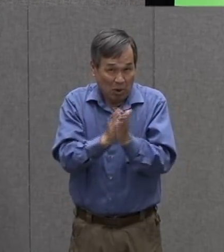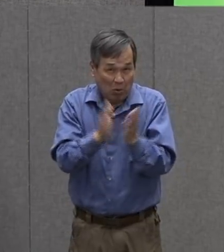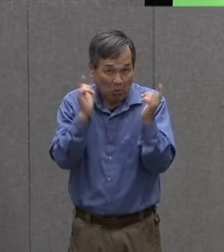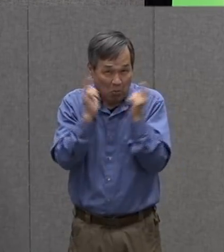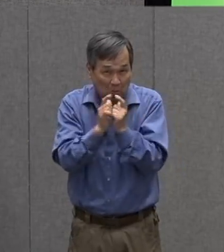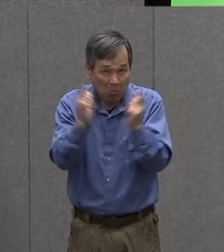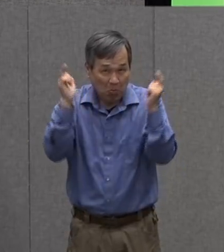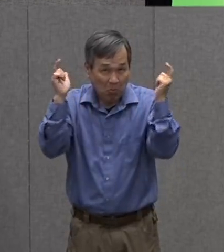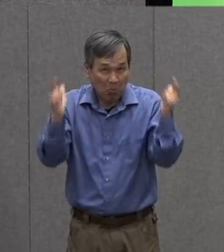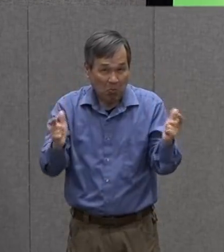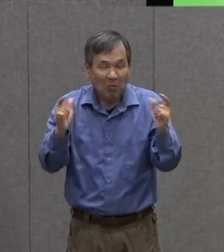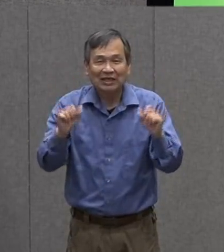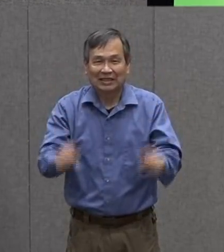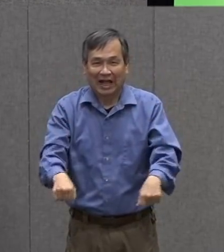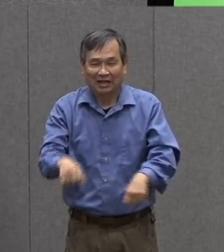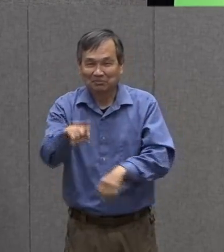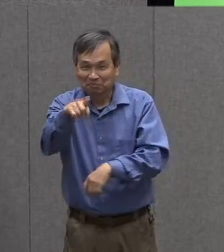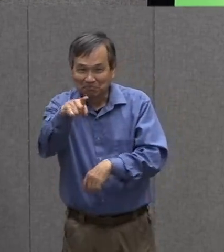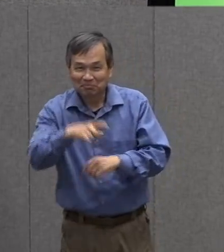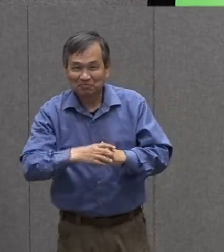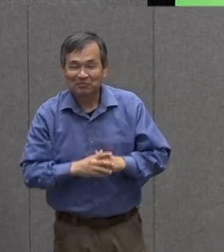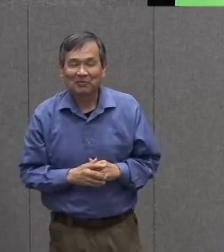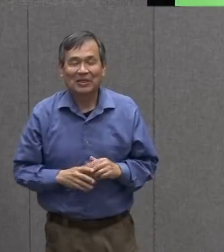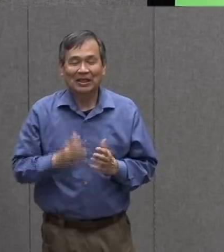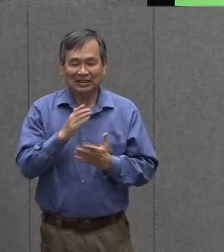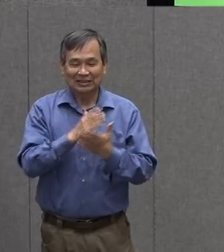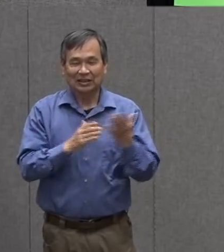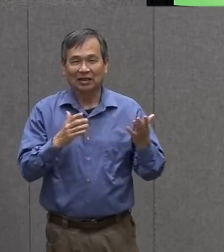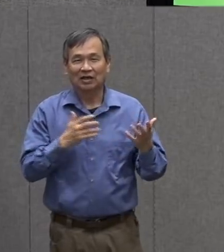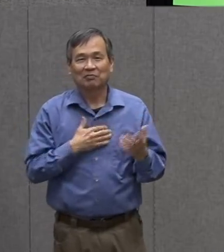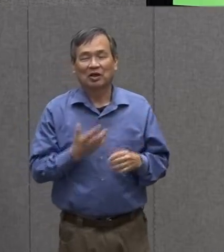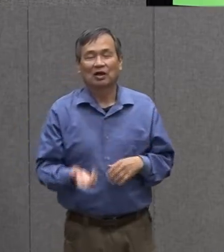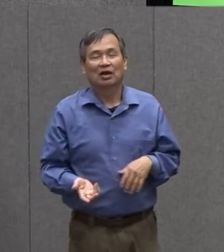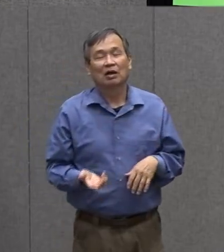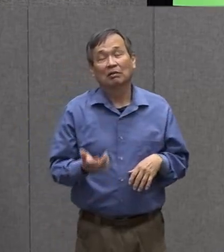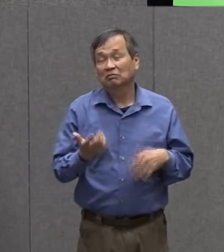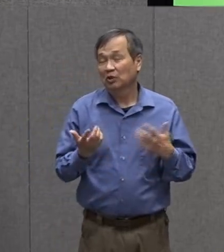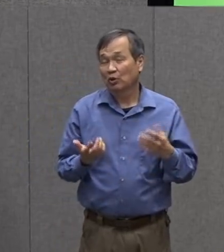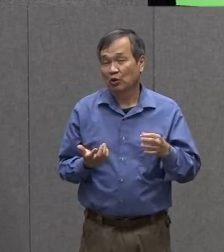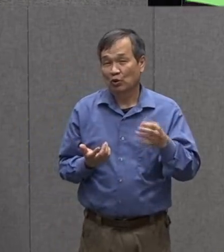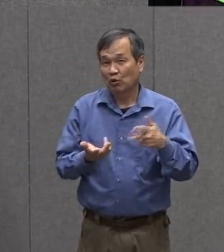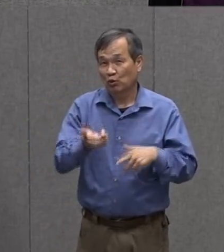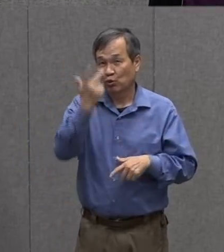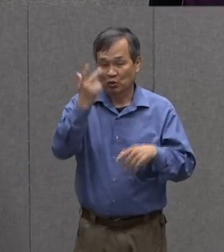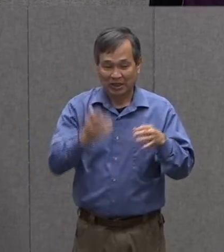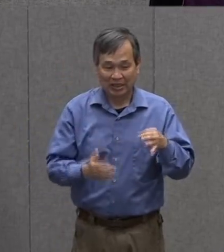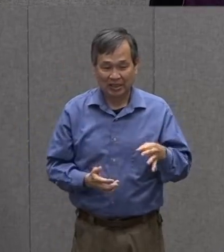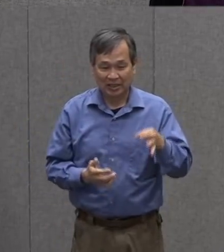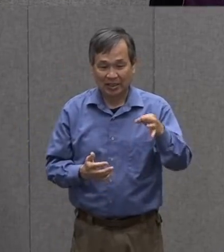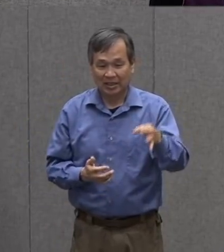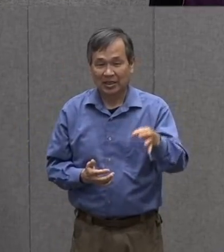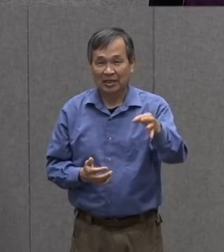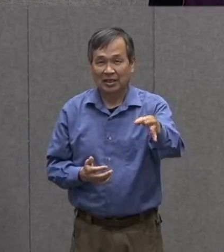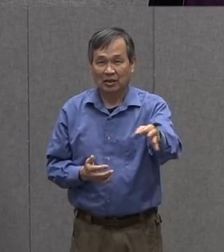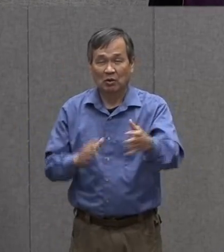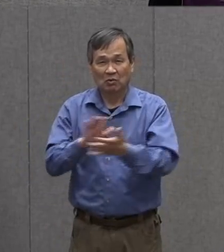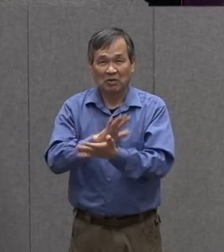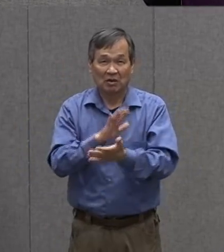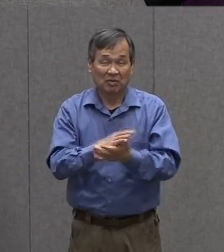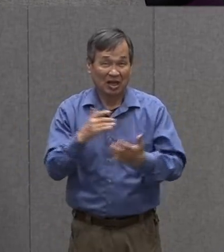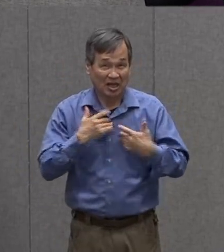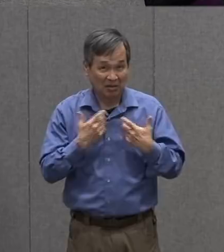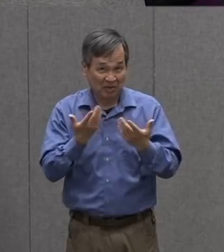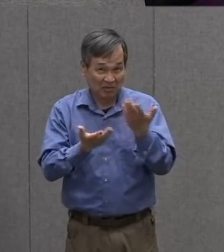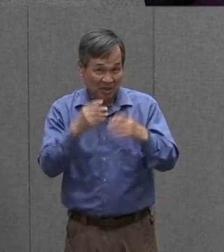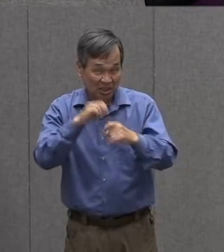we can use some of your three hole paper if you have extra in your backpack and